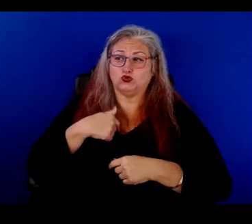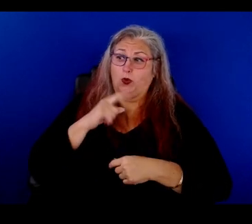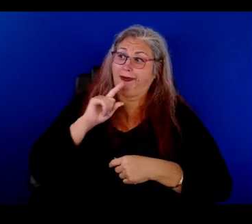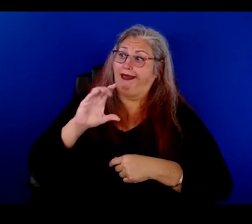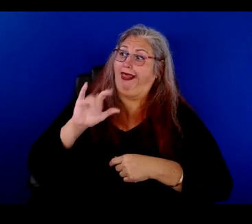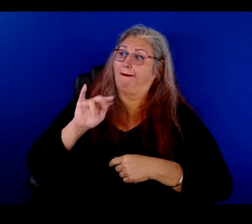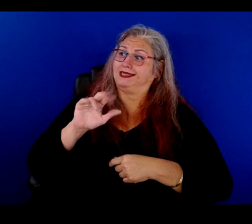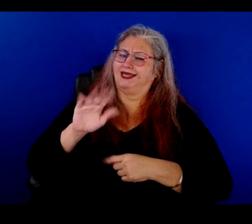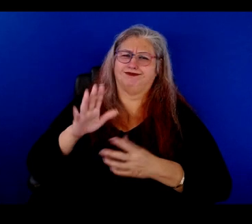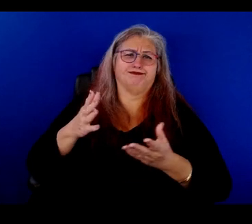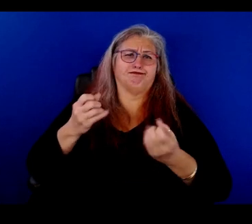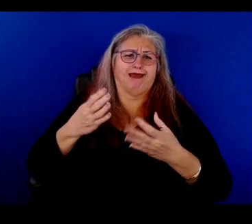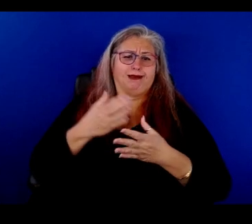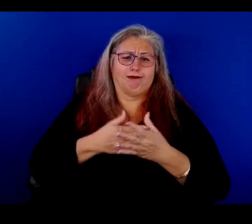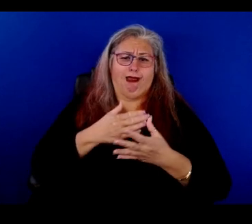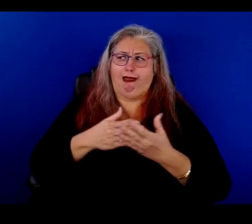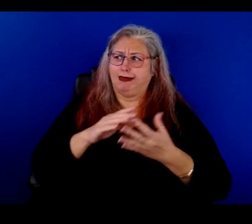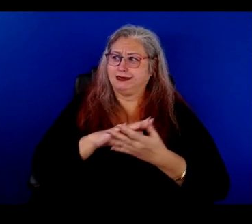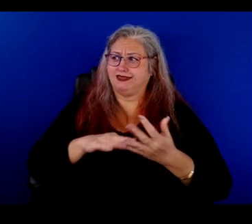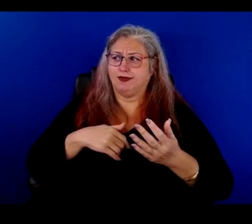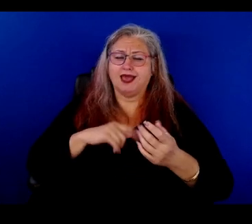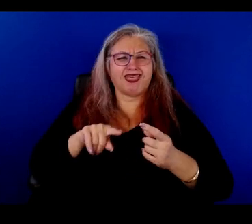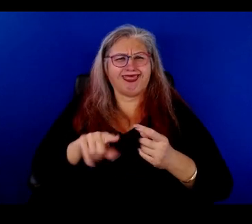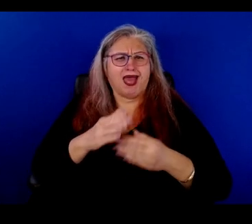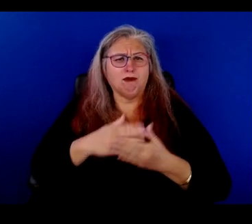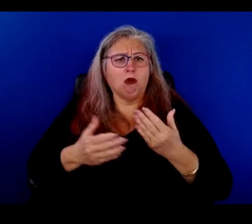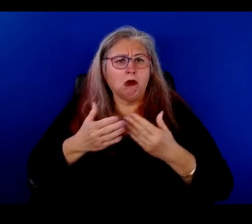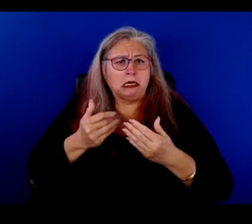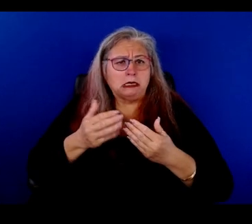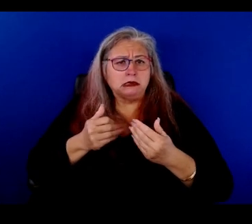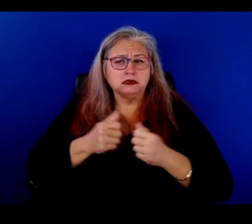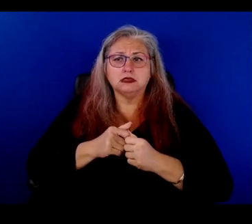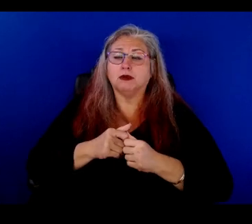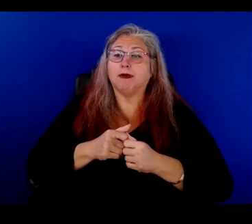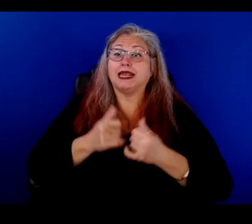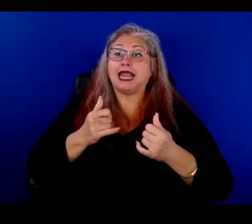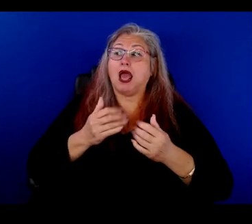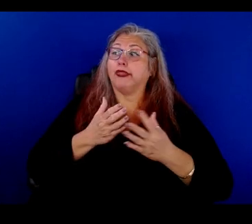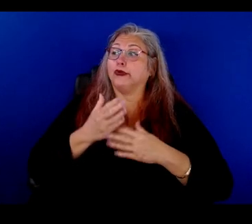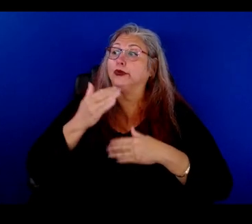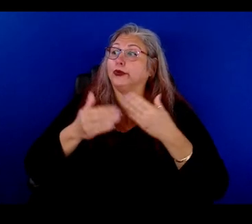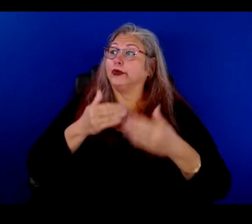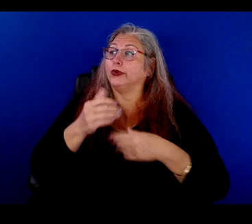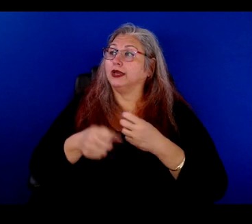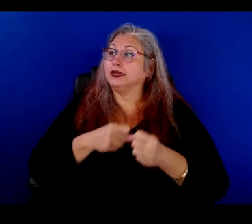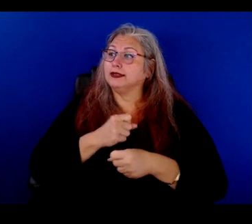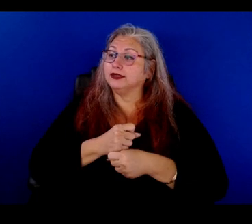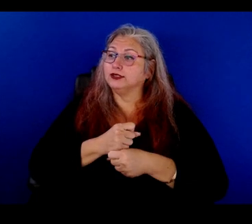a lot of parts of that, of me, but that was the easy part. And now, you know, throughout the years, um,